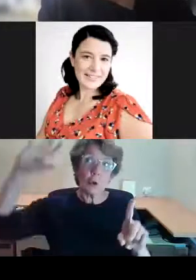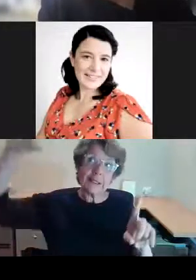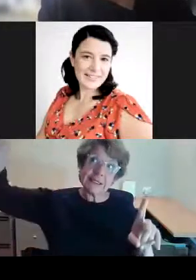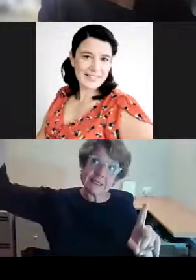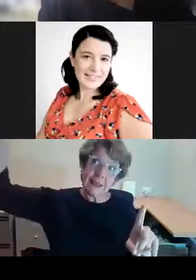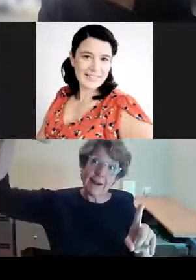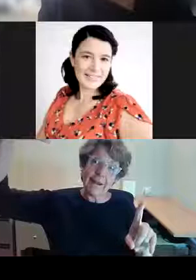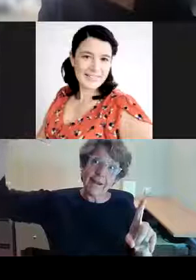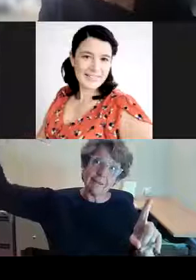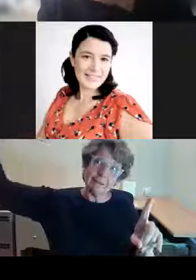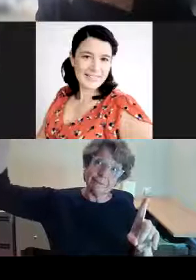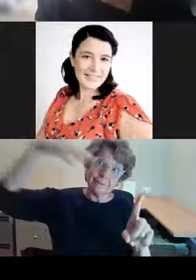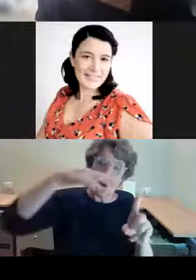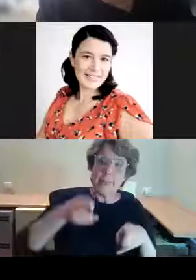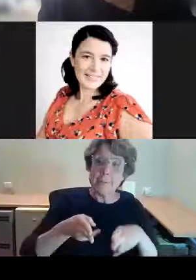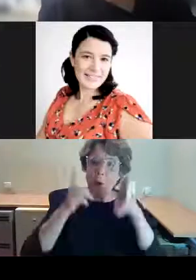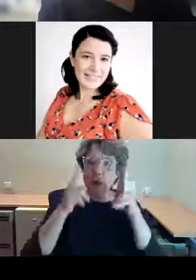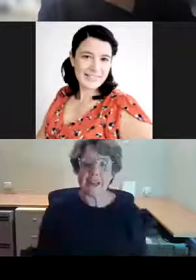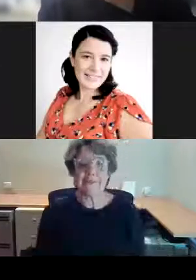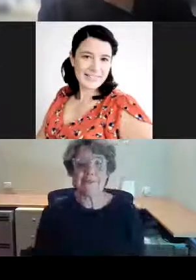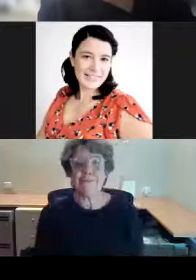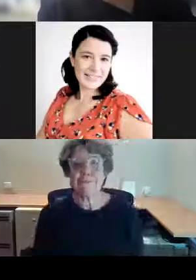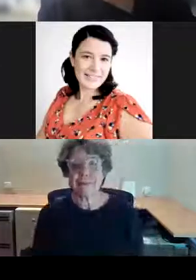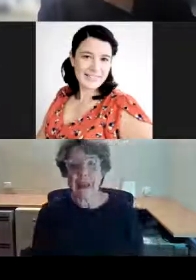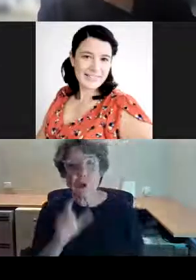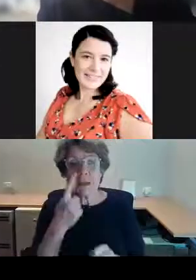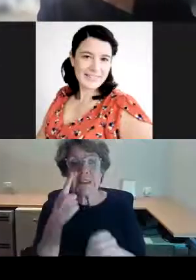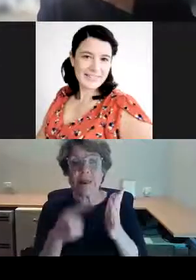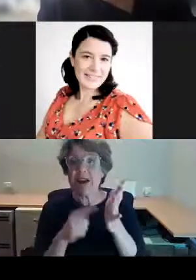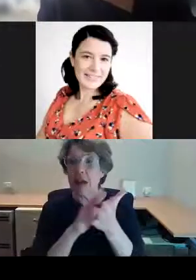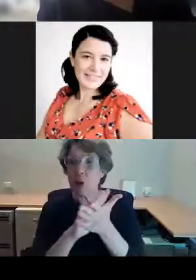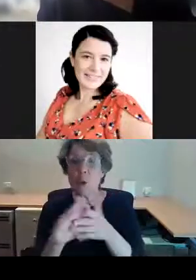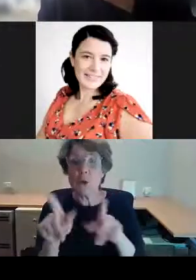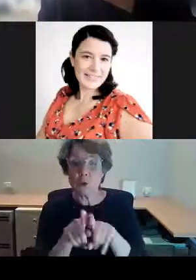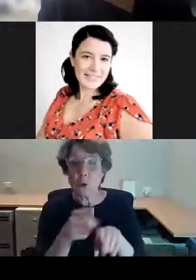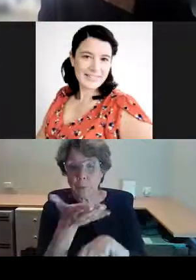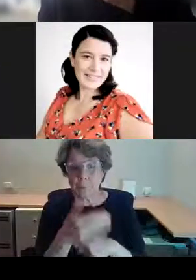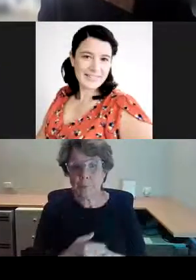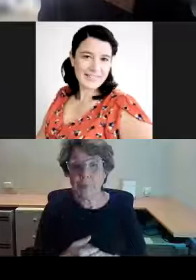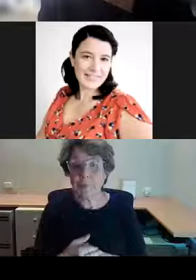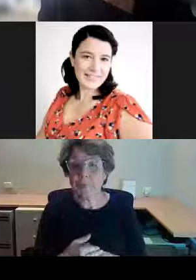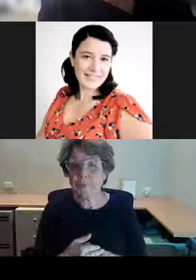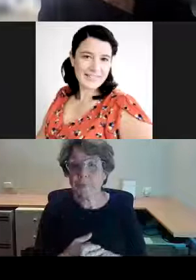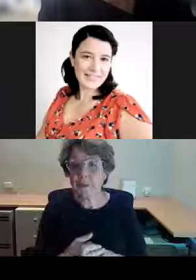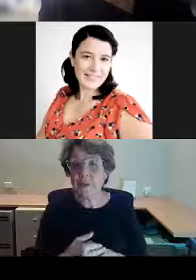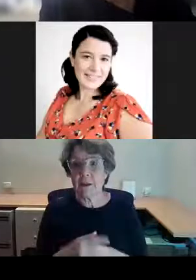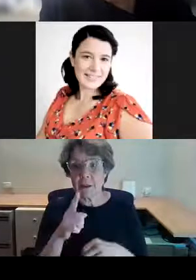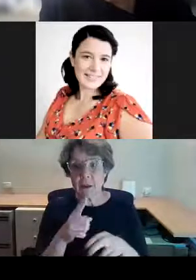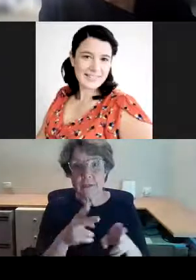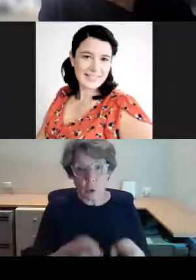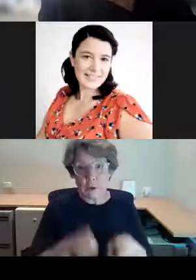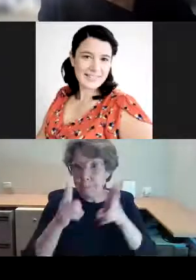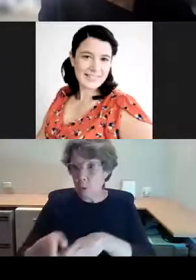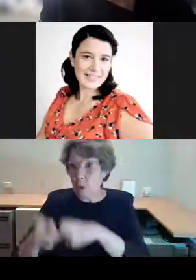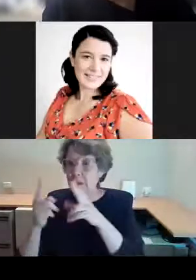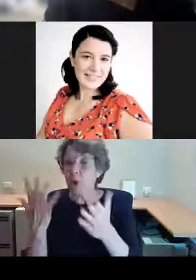and the town hall in the same frame. These buildings are often painted and depicted together,